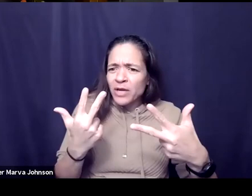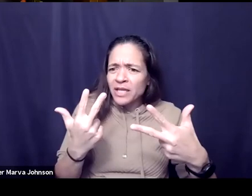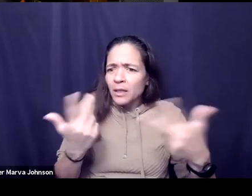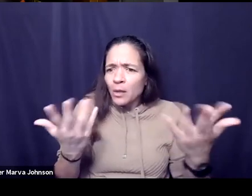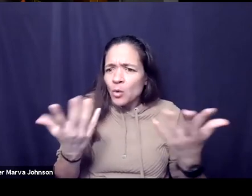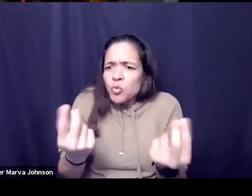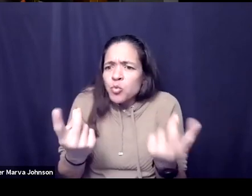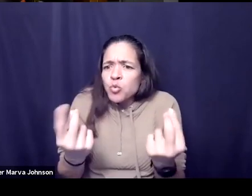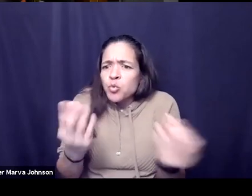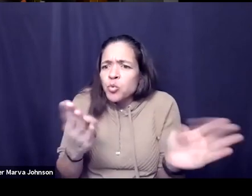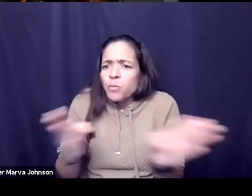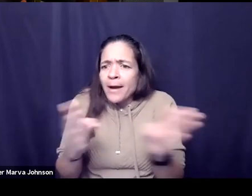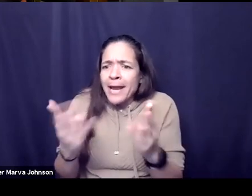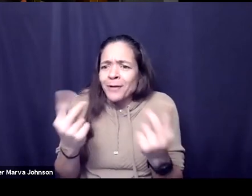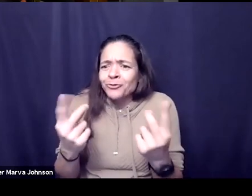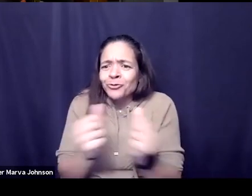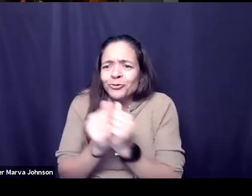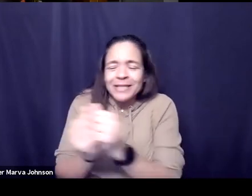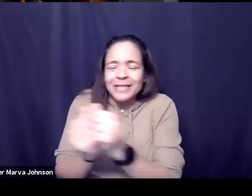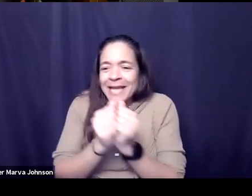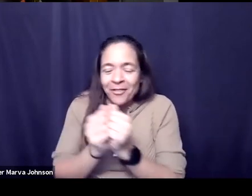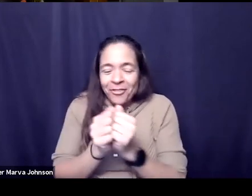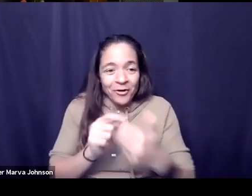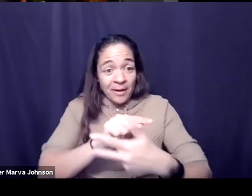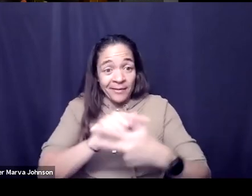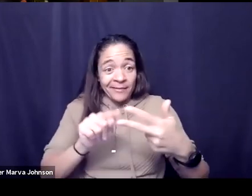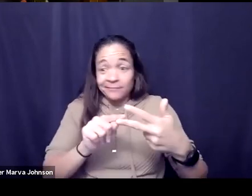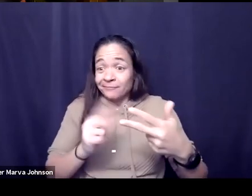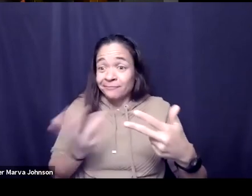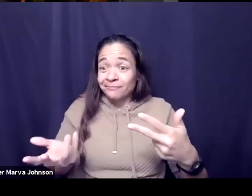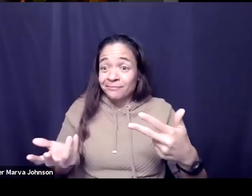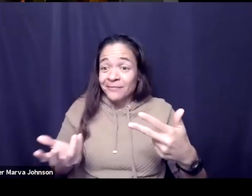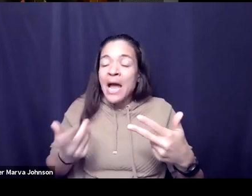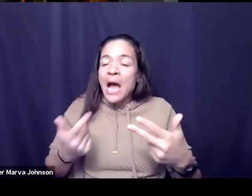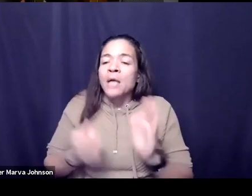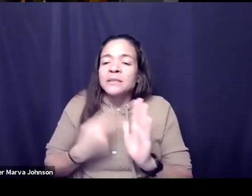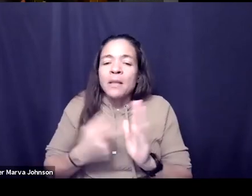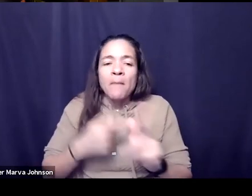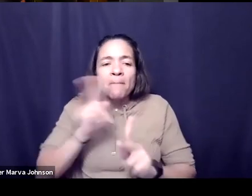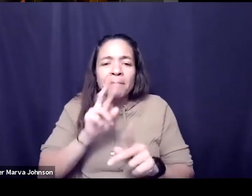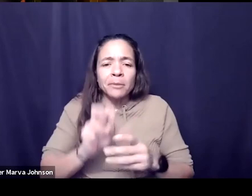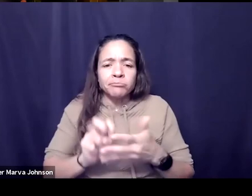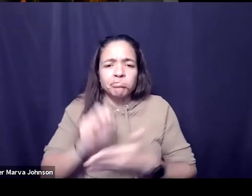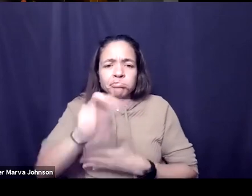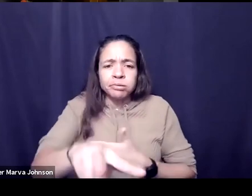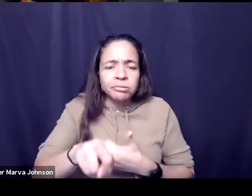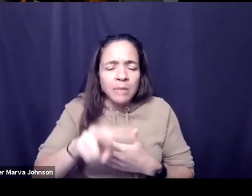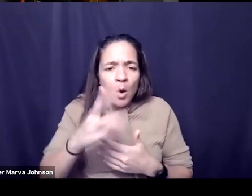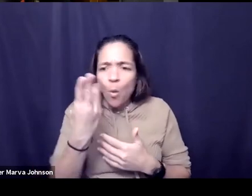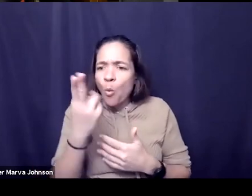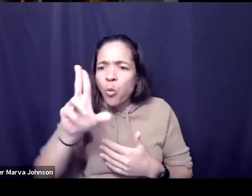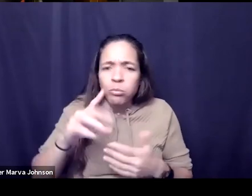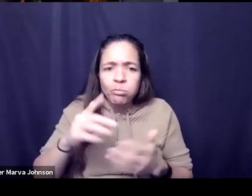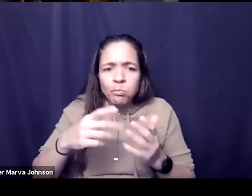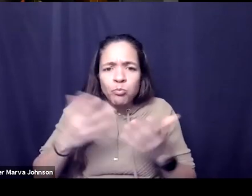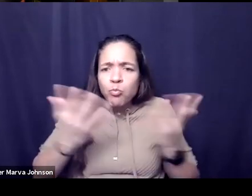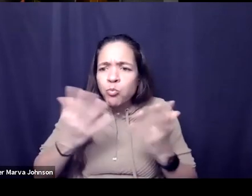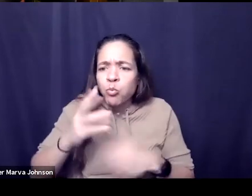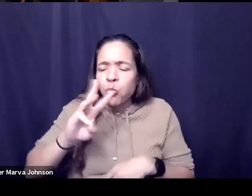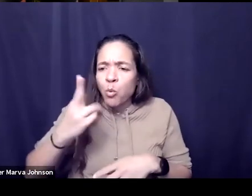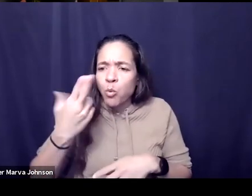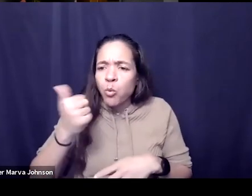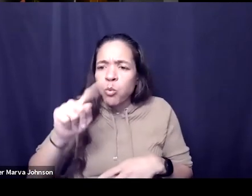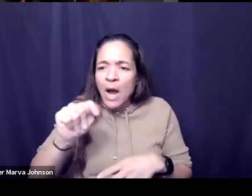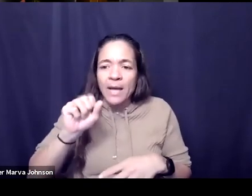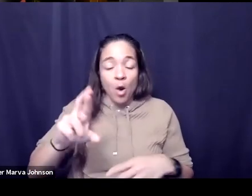and and i say this because i think people jump almost immediately to the what sometimes or they'll have like a a selfish why involved